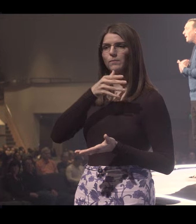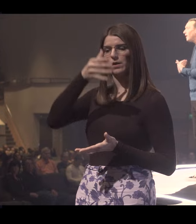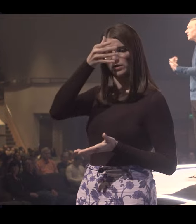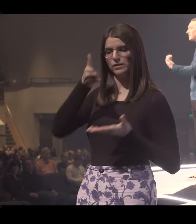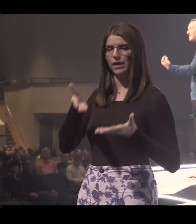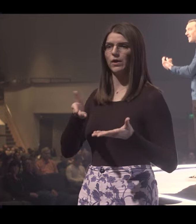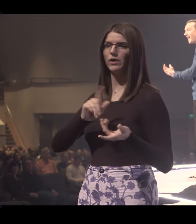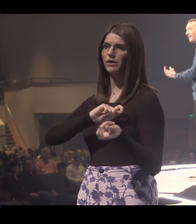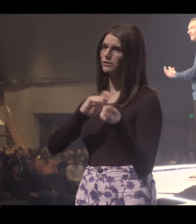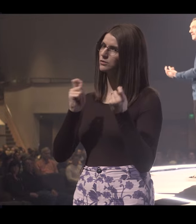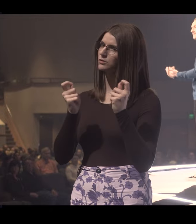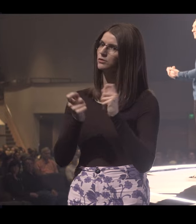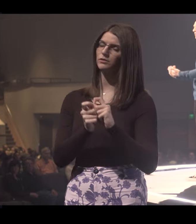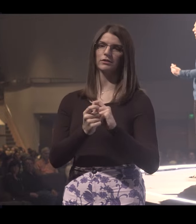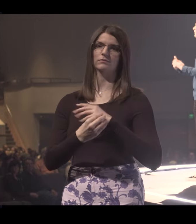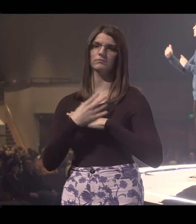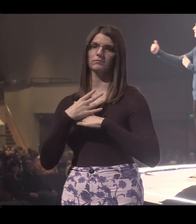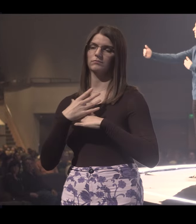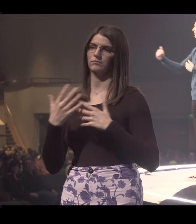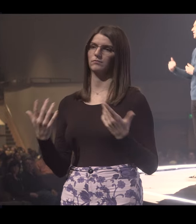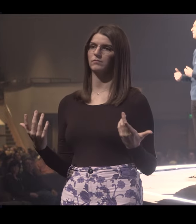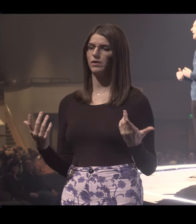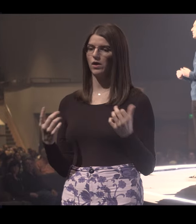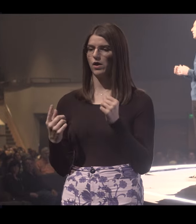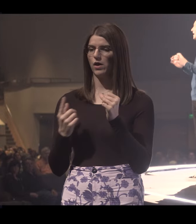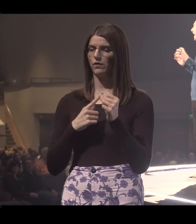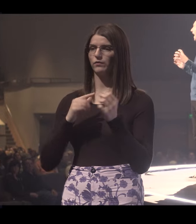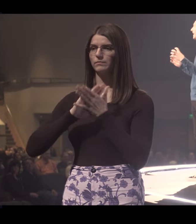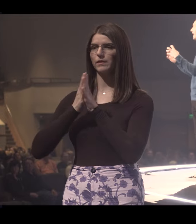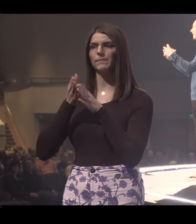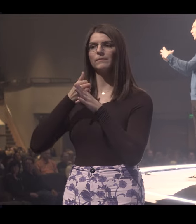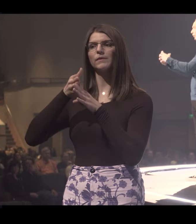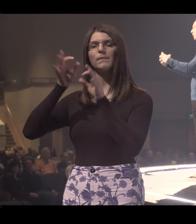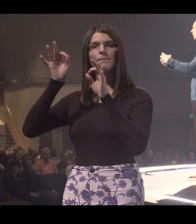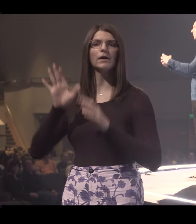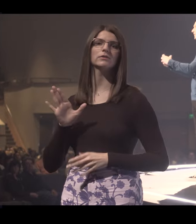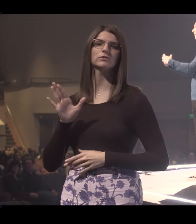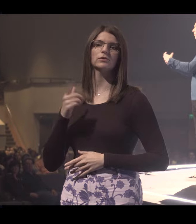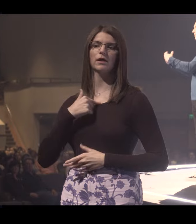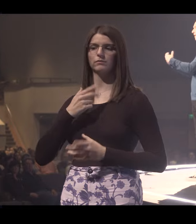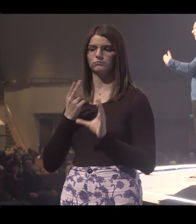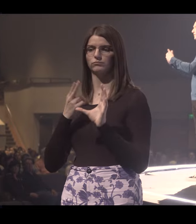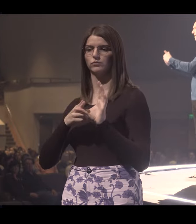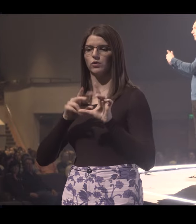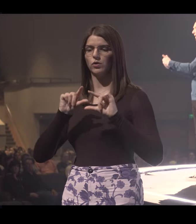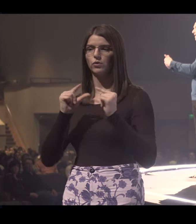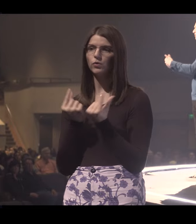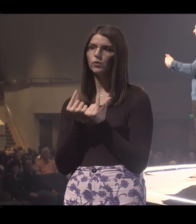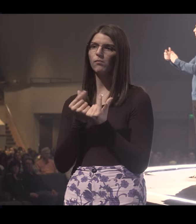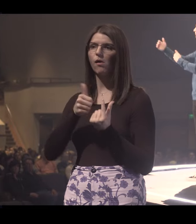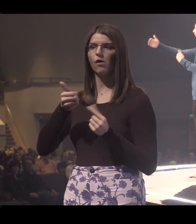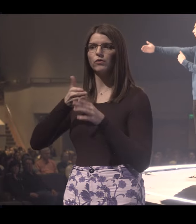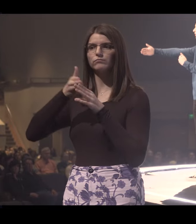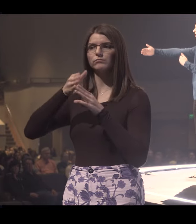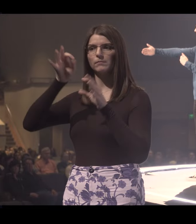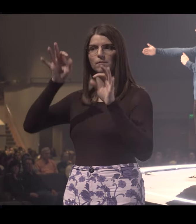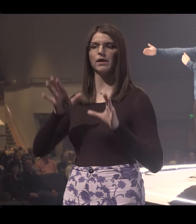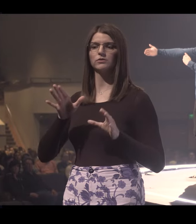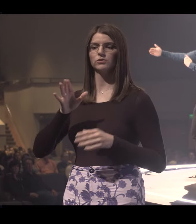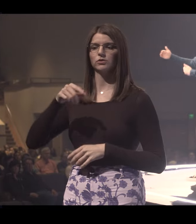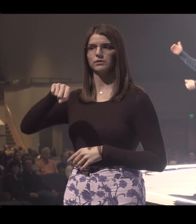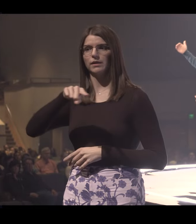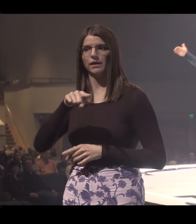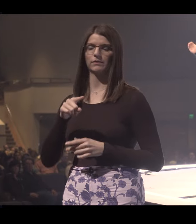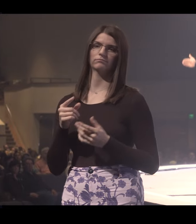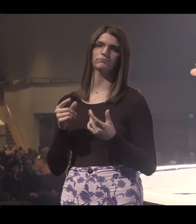changed how we parent to this day. When I first became a senior pastor, I got in a group with some other senior pastors that were